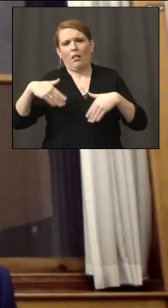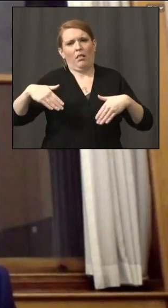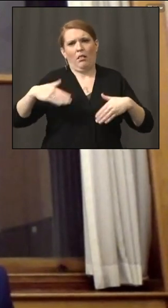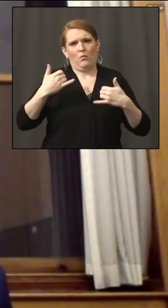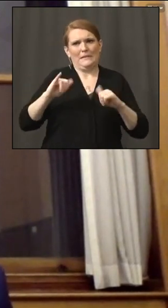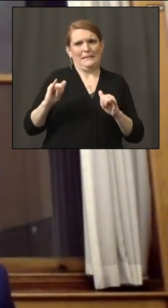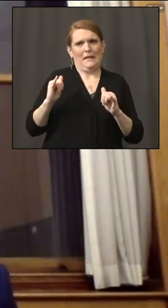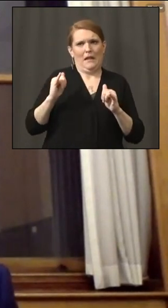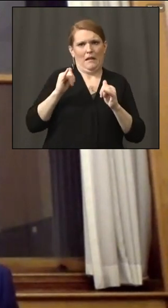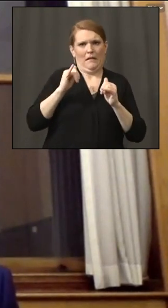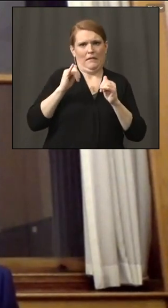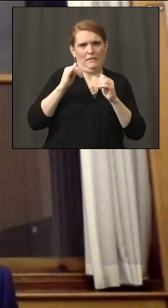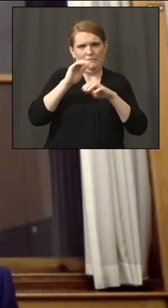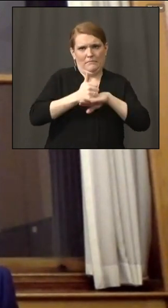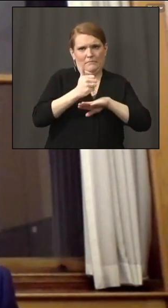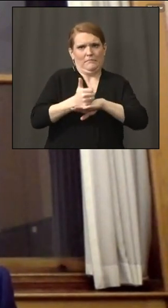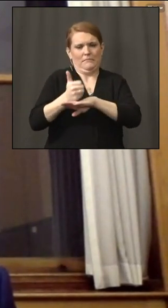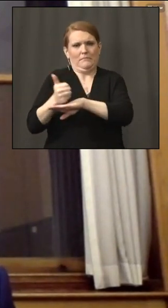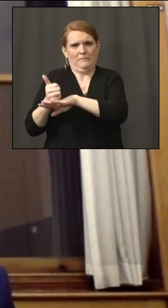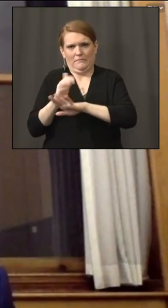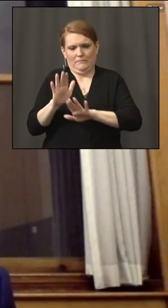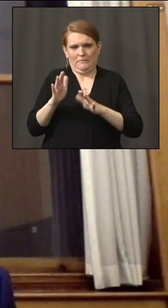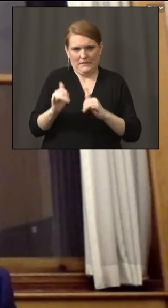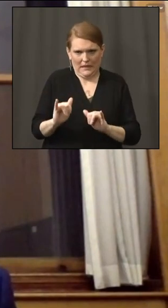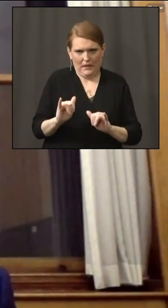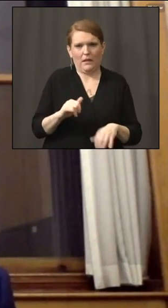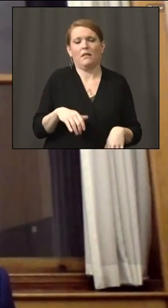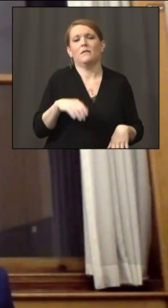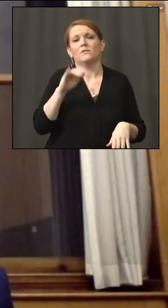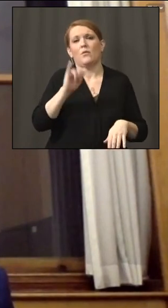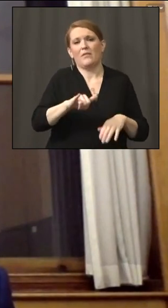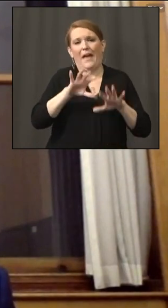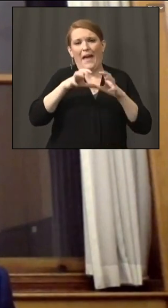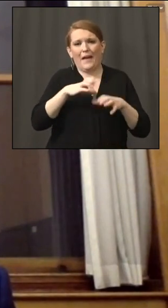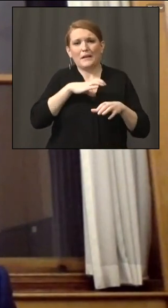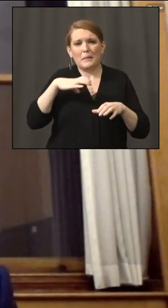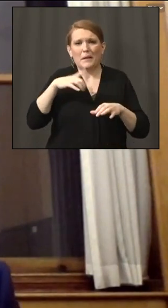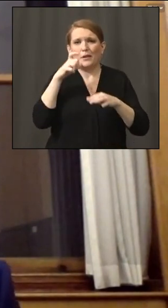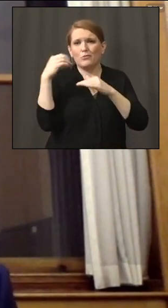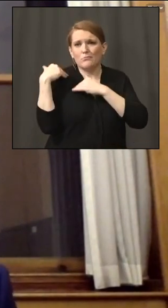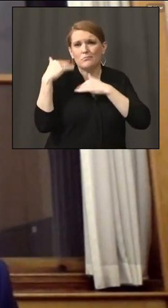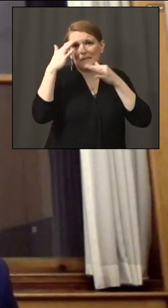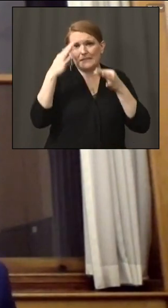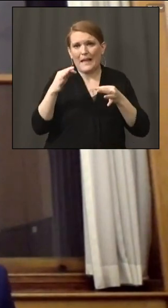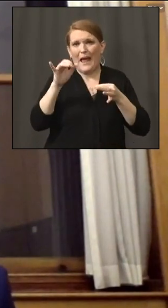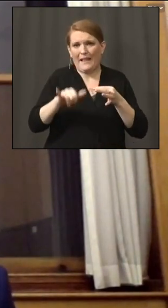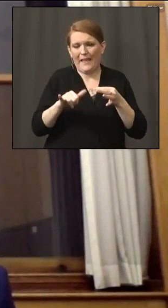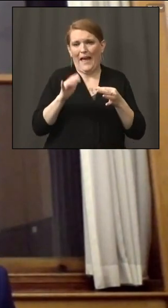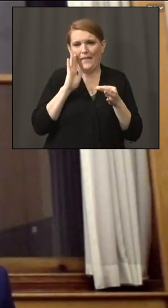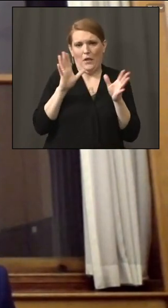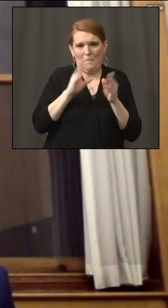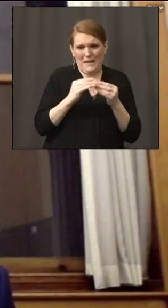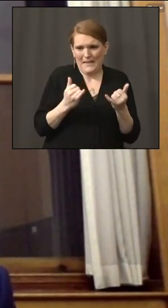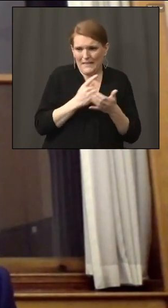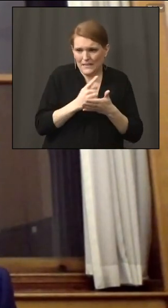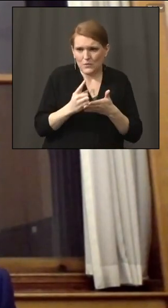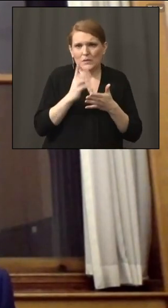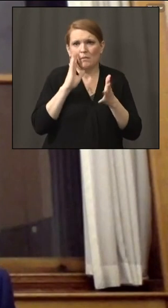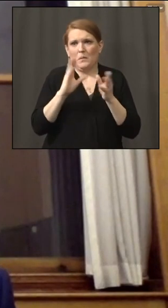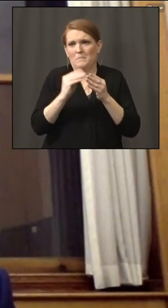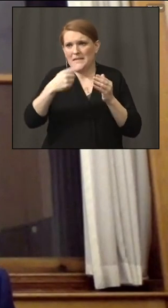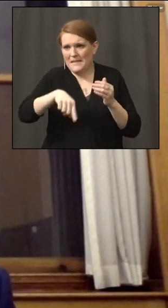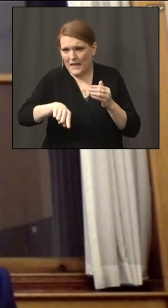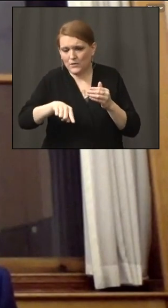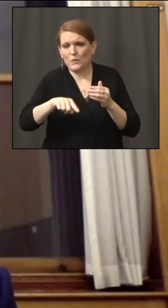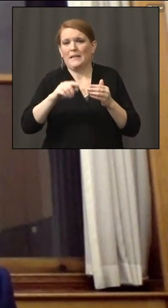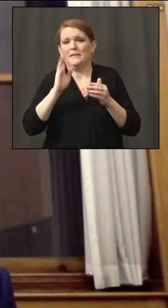in our vaccine advisory group. The allocation committee is meeting this week. They'll be meeting again next week. We hope to have recommendations from that group to